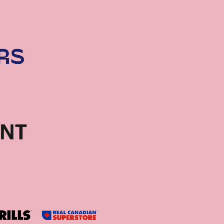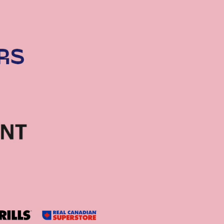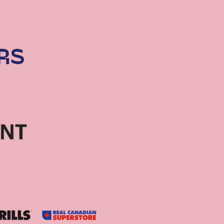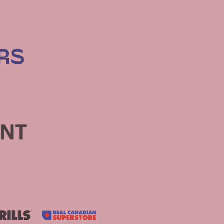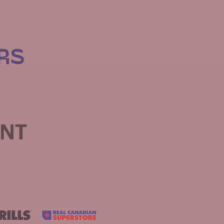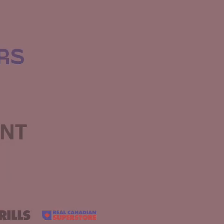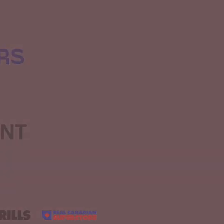We'll see you next We'll